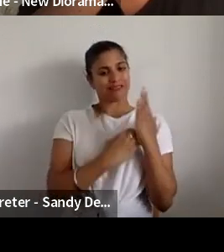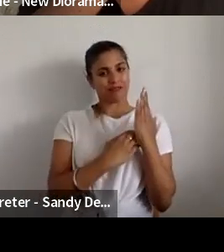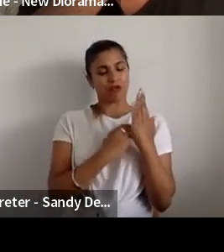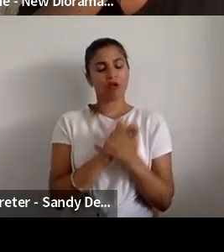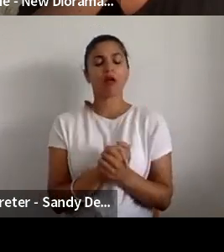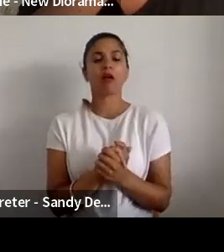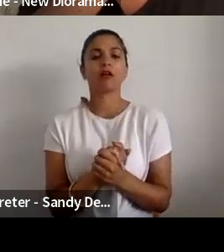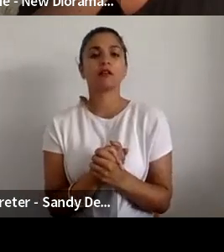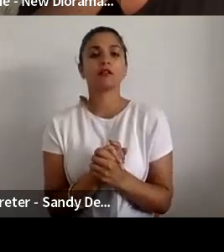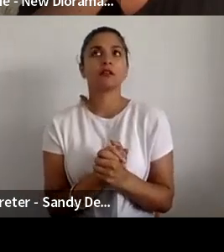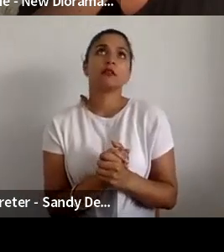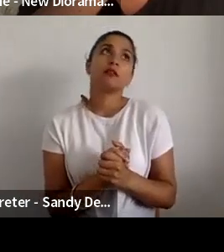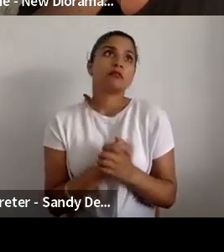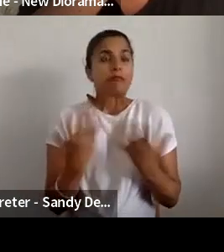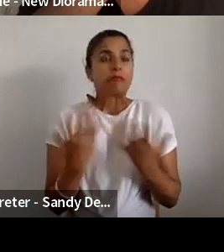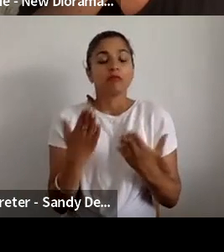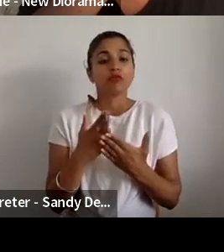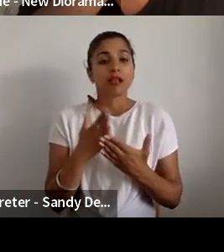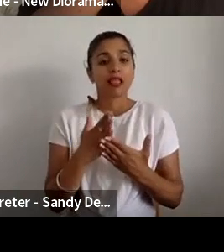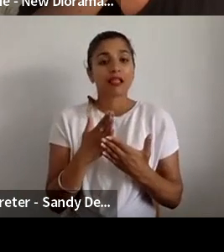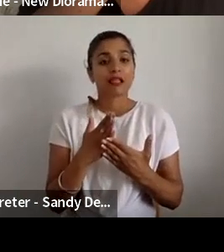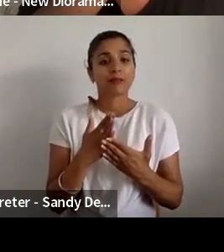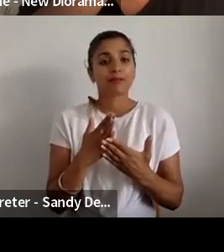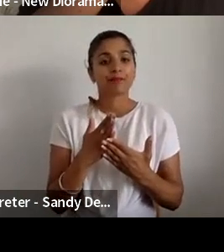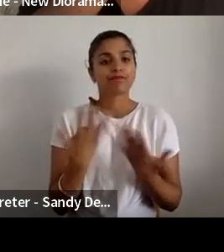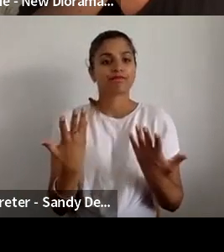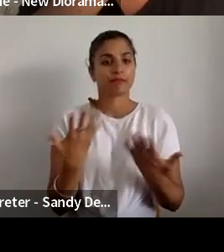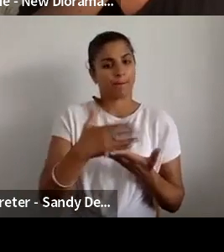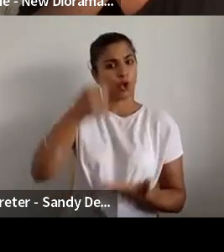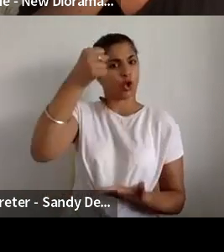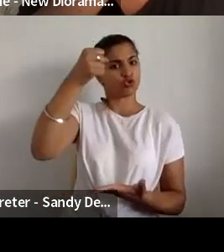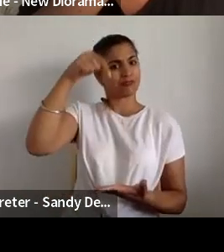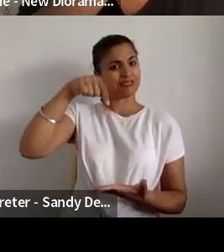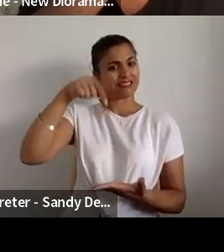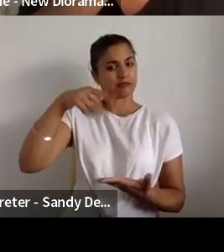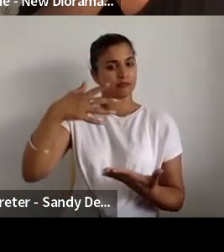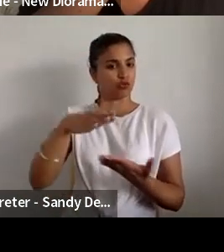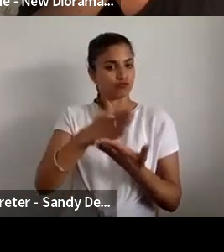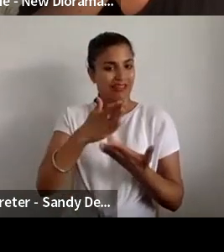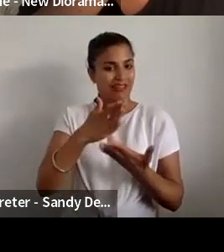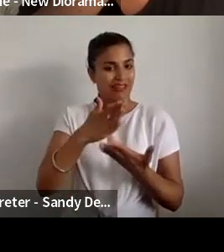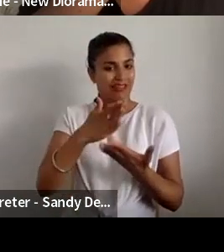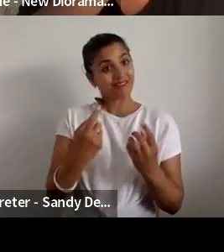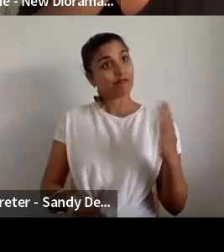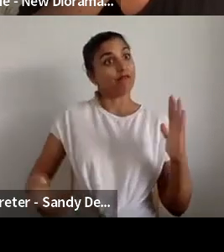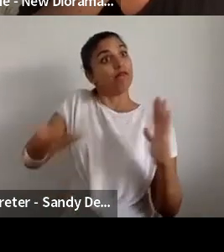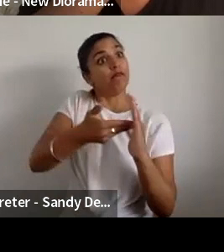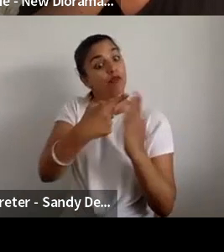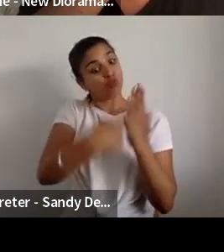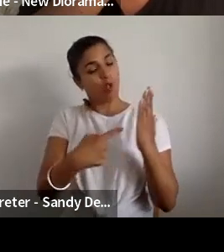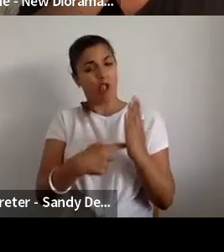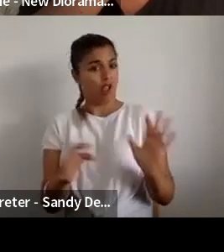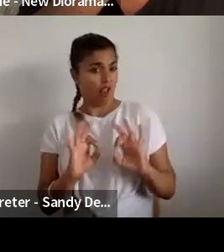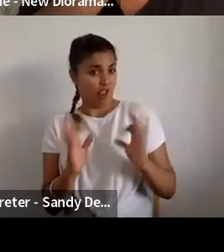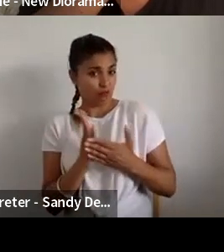Well, with that, I mean, again, because it was because it was a bursary and a bursary is meant to be no strings attached, I've never really been able to work out how